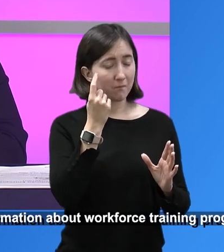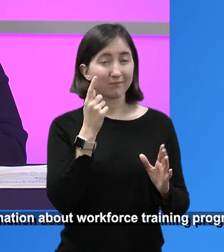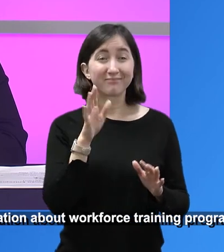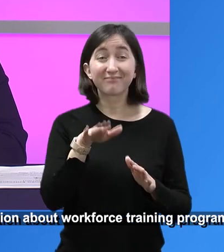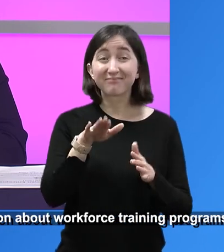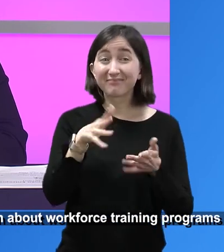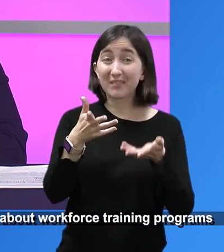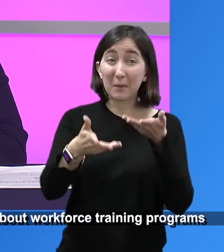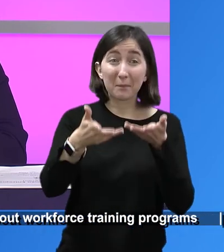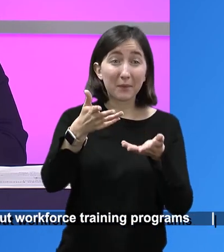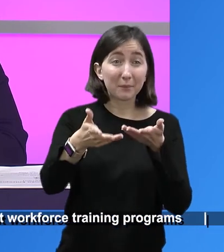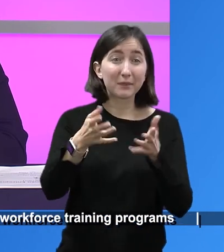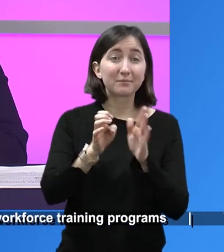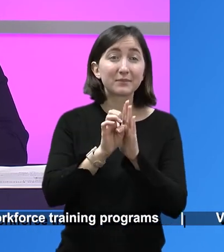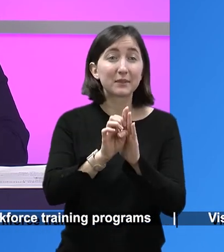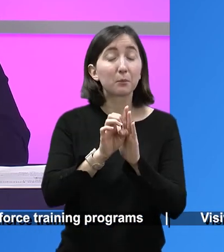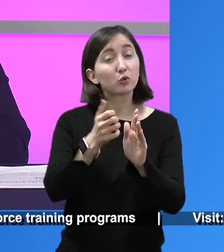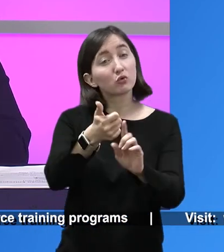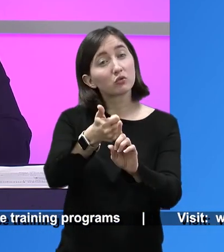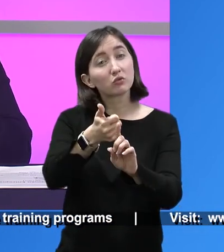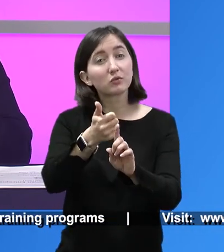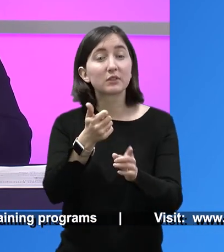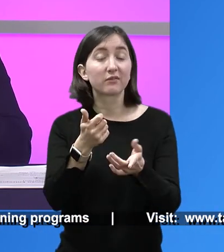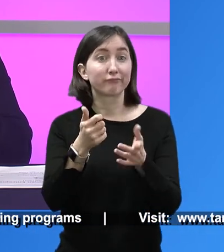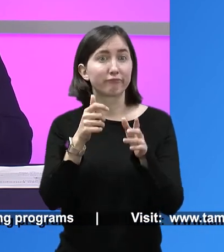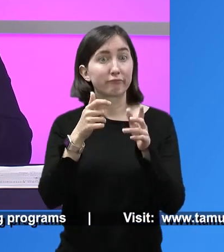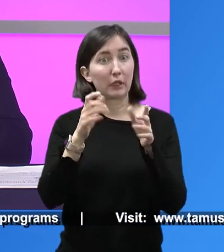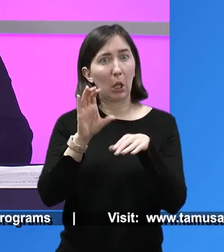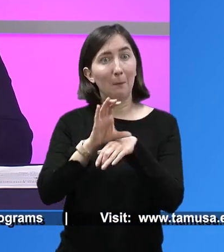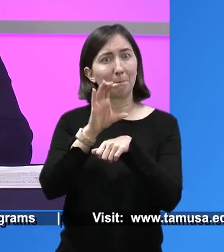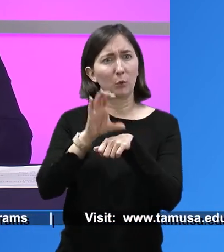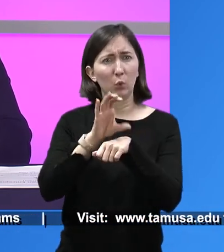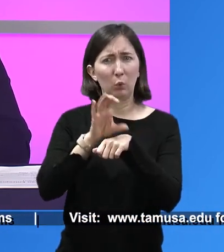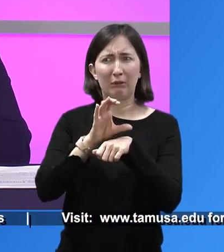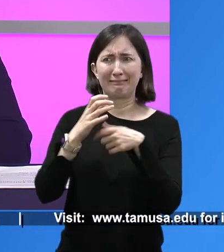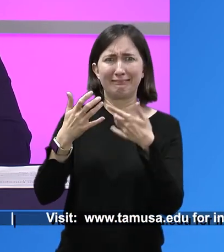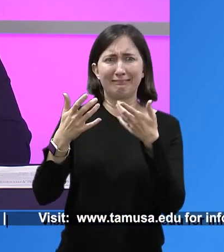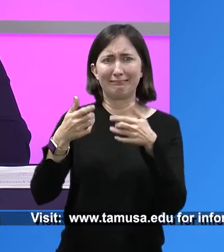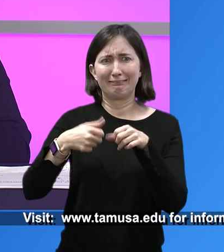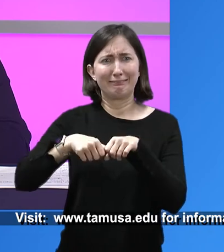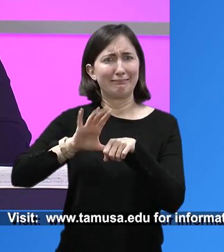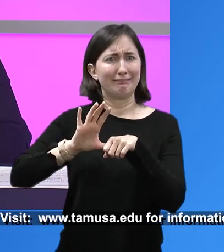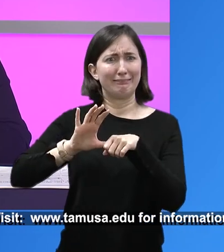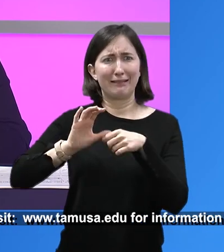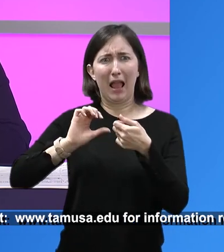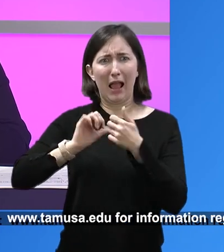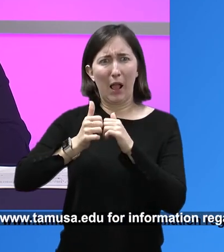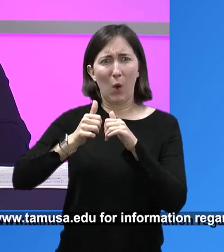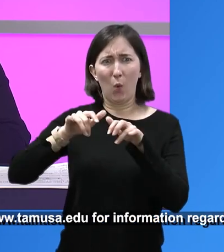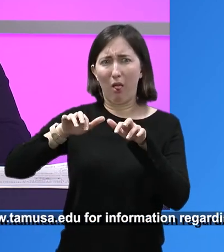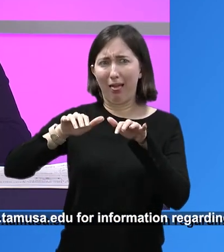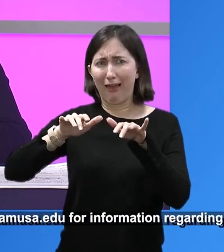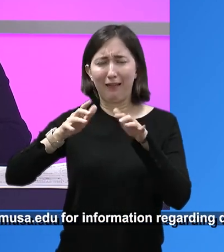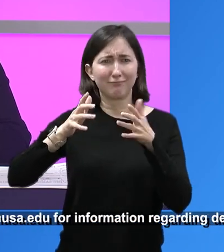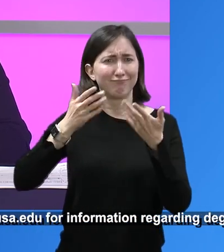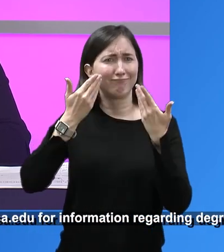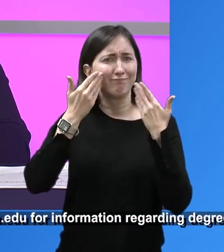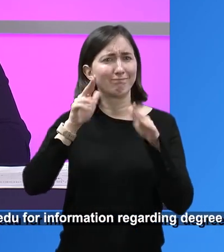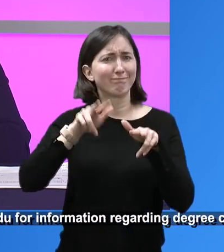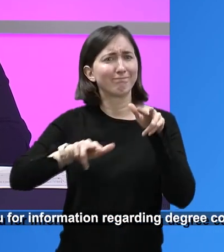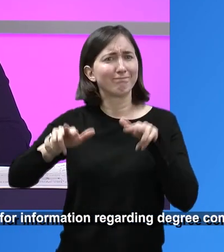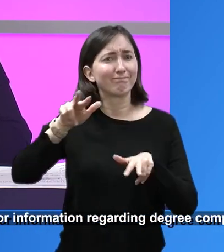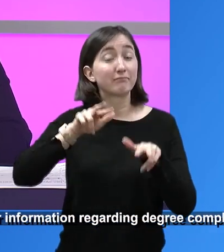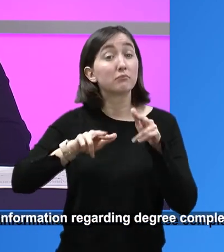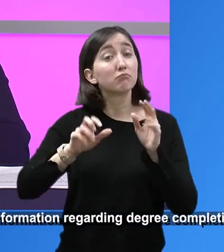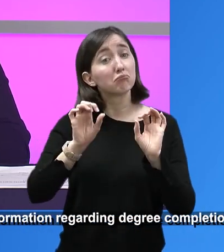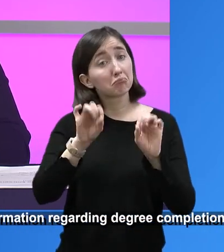they're not comfortable on the computer and they just say, how else can I apply? Is the online application the only way that I can apply? And the answer is no,